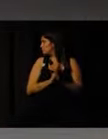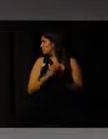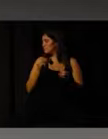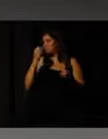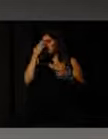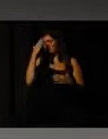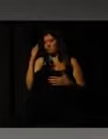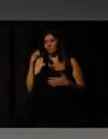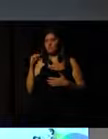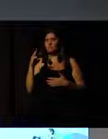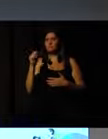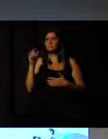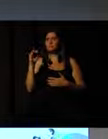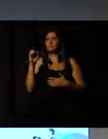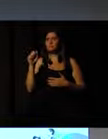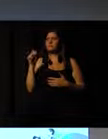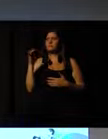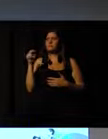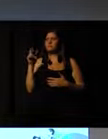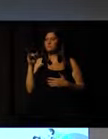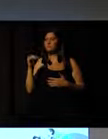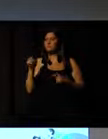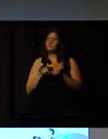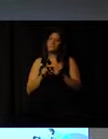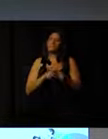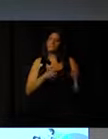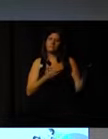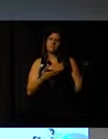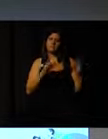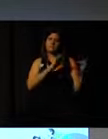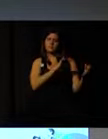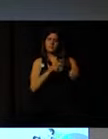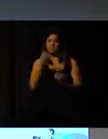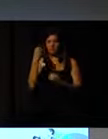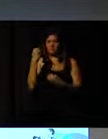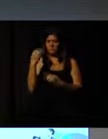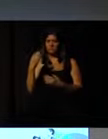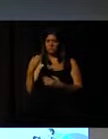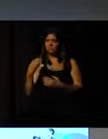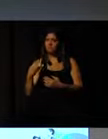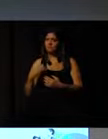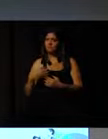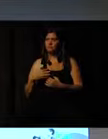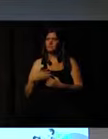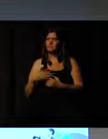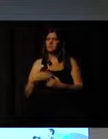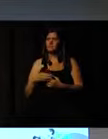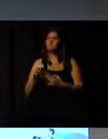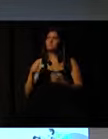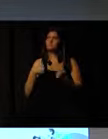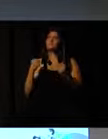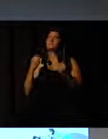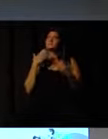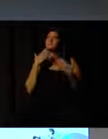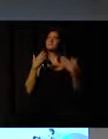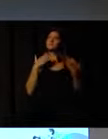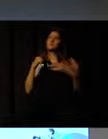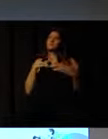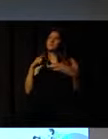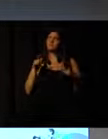Thank you very much, Marco Antonio, for your words, for bringing all this important information.